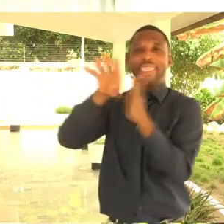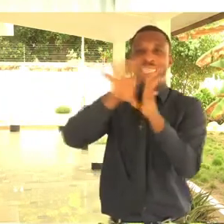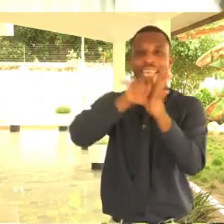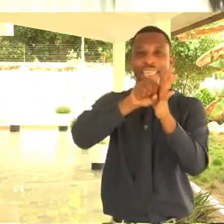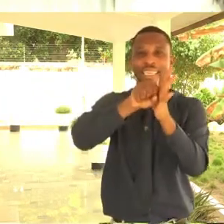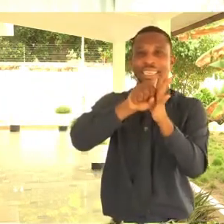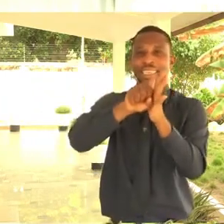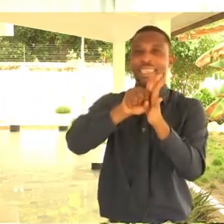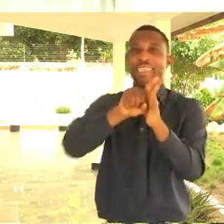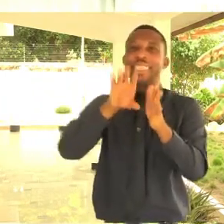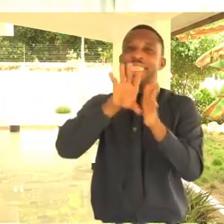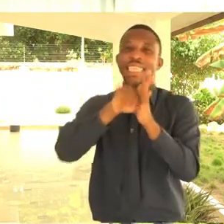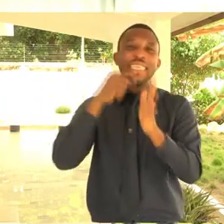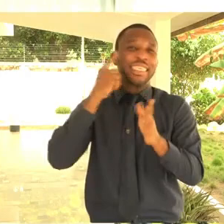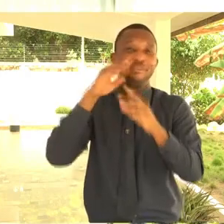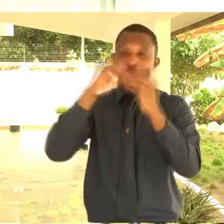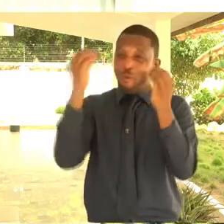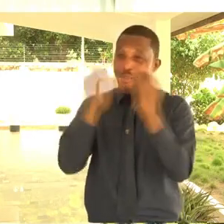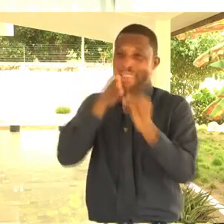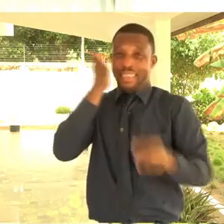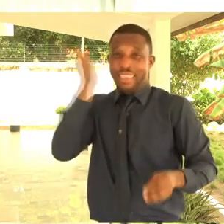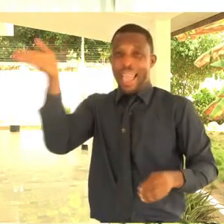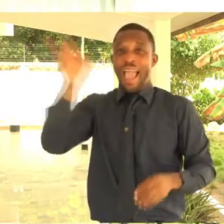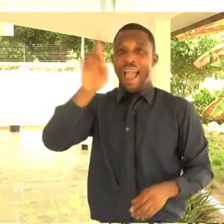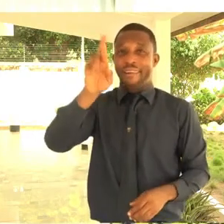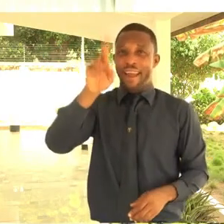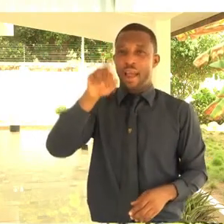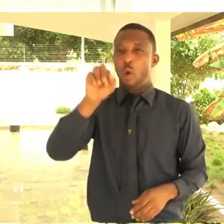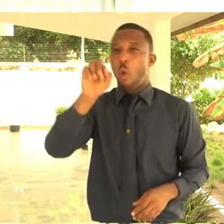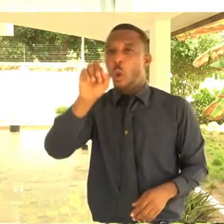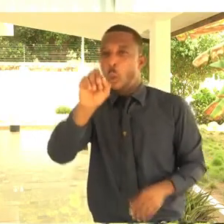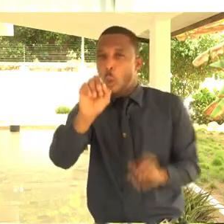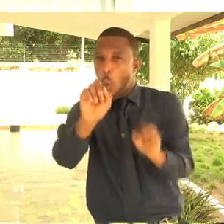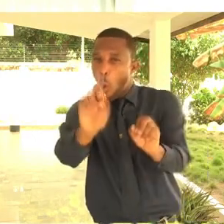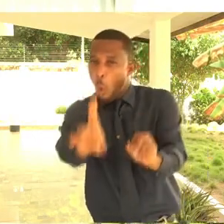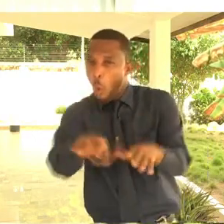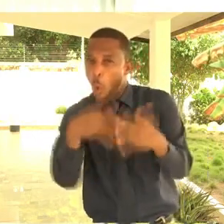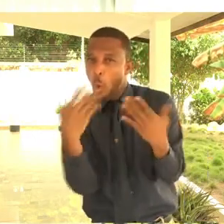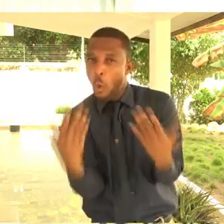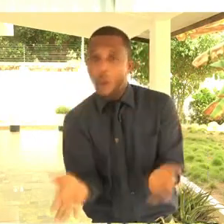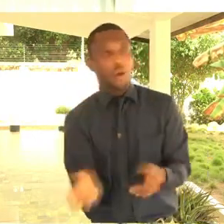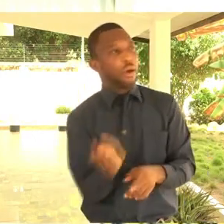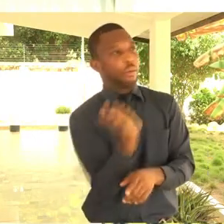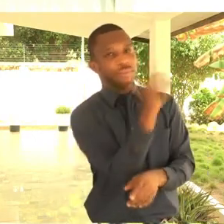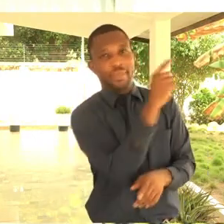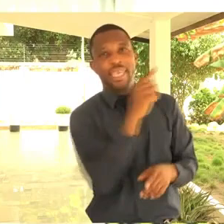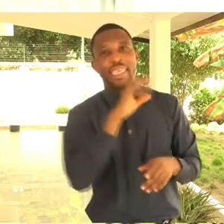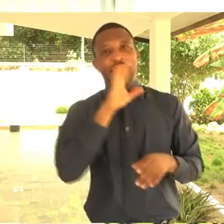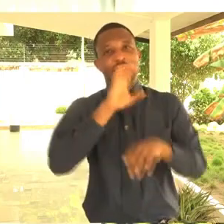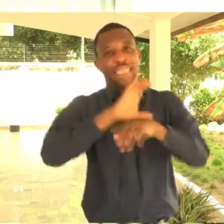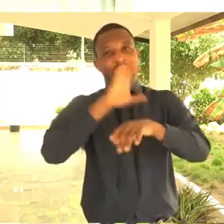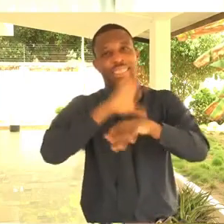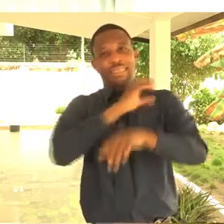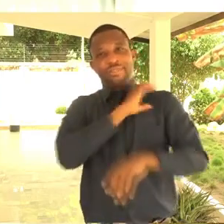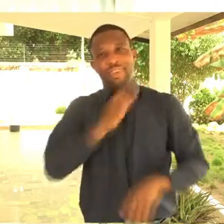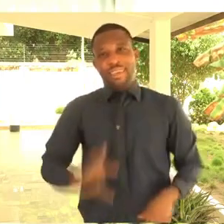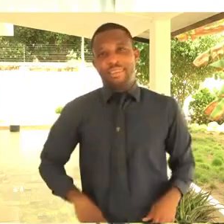National Association of the Deaf. They can go to their office. They can go to Church of Christ. Any of the Churches of Christ.